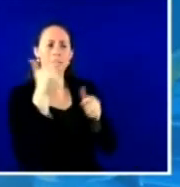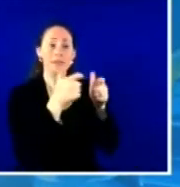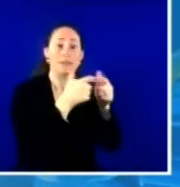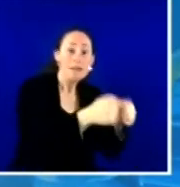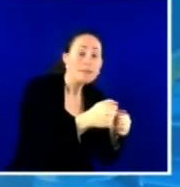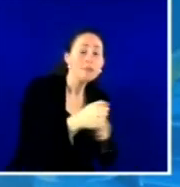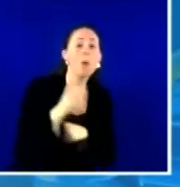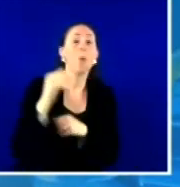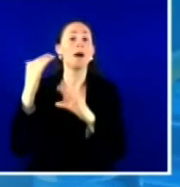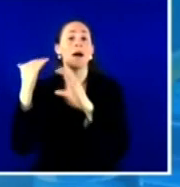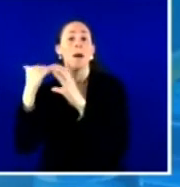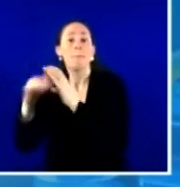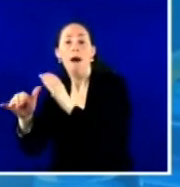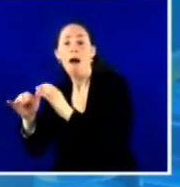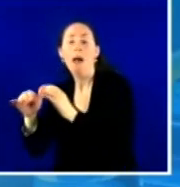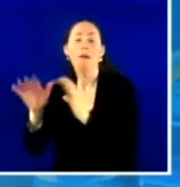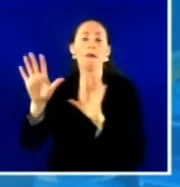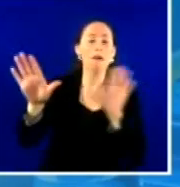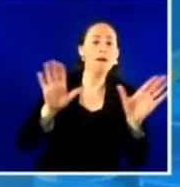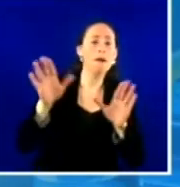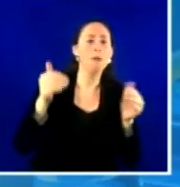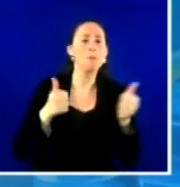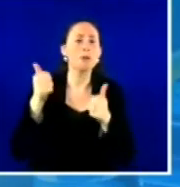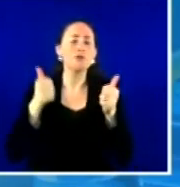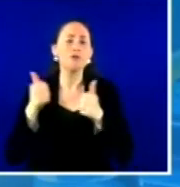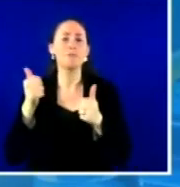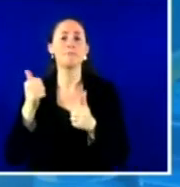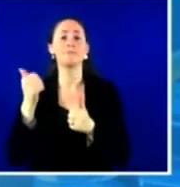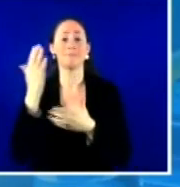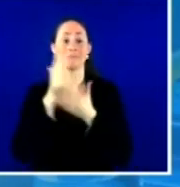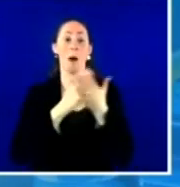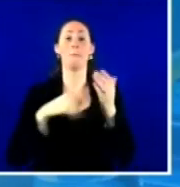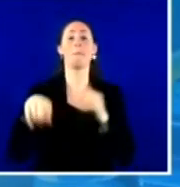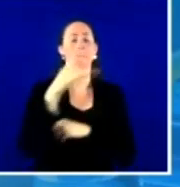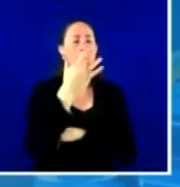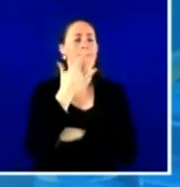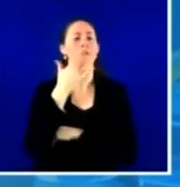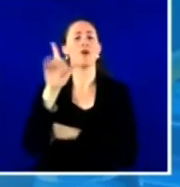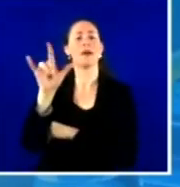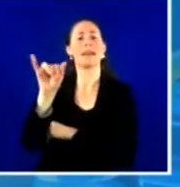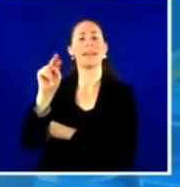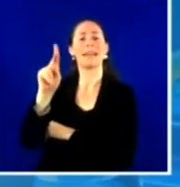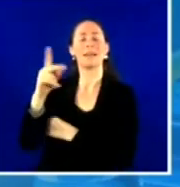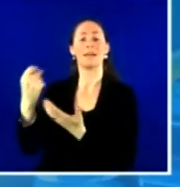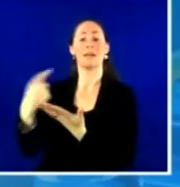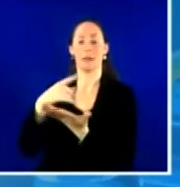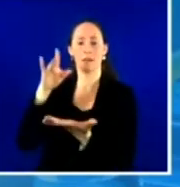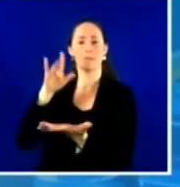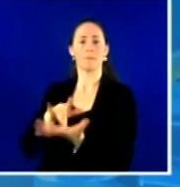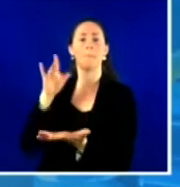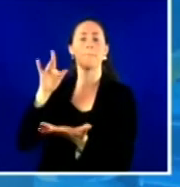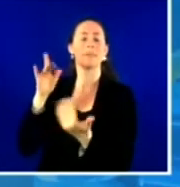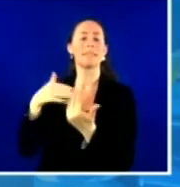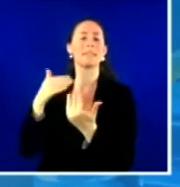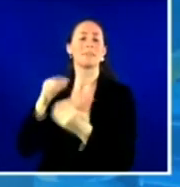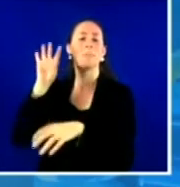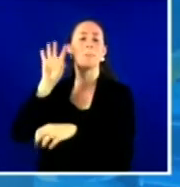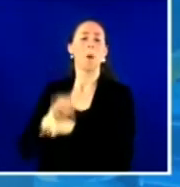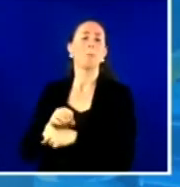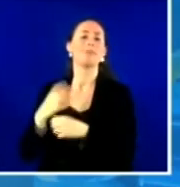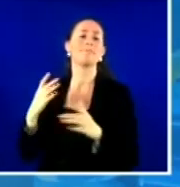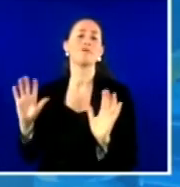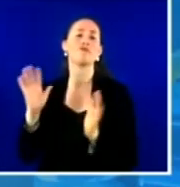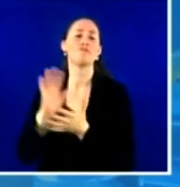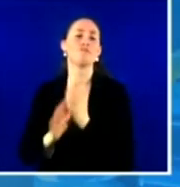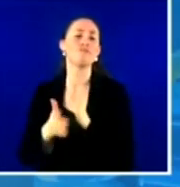a link in a text, it might reach some people who might not otherwise be responsive. Another thing we've been doing is that